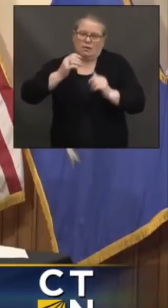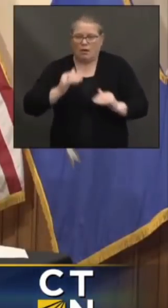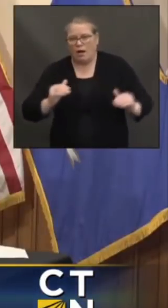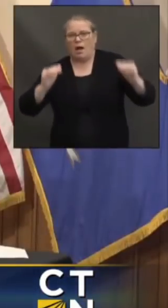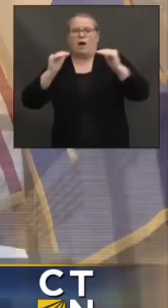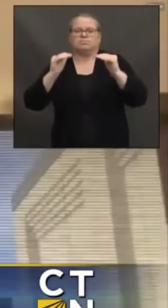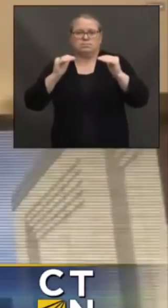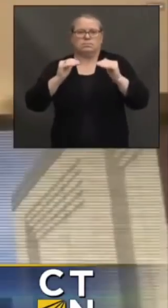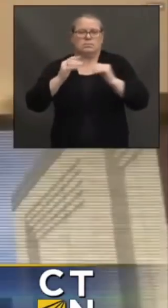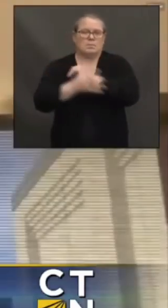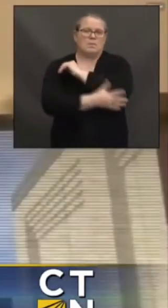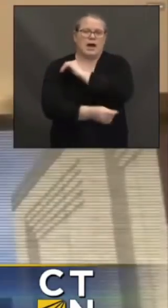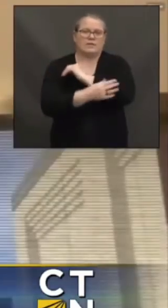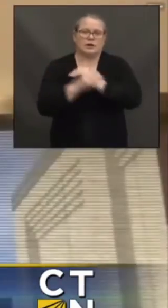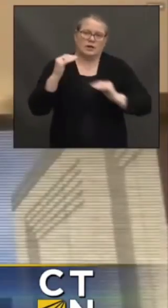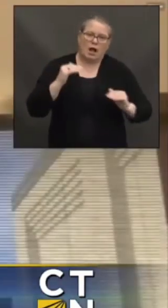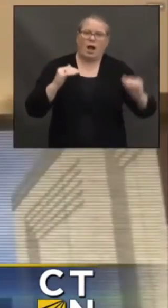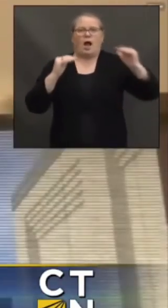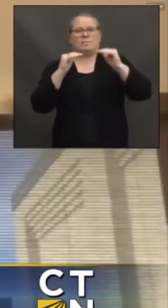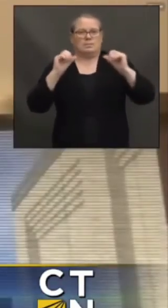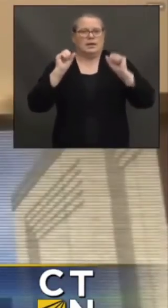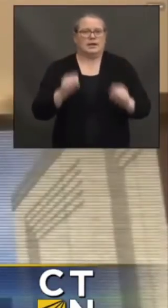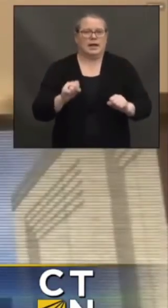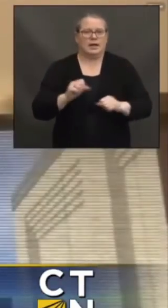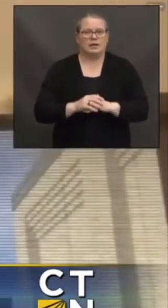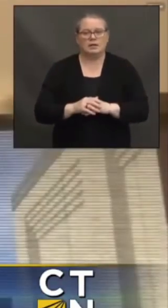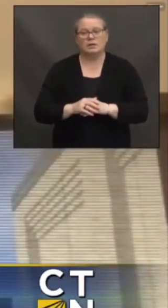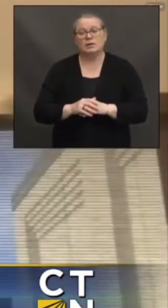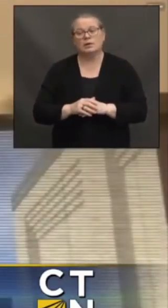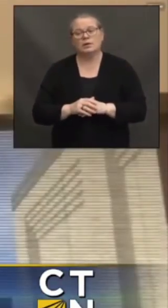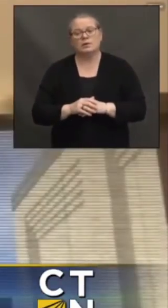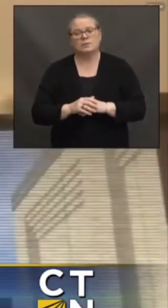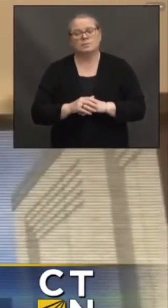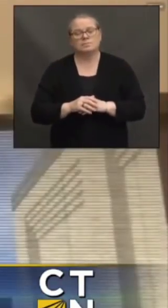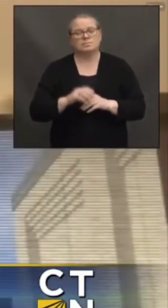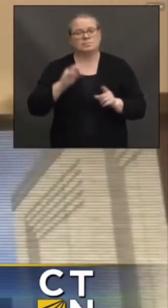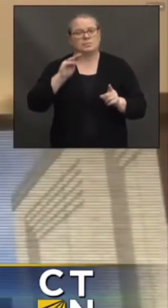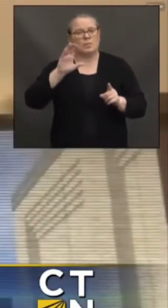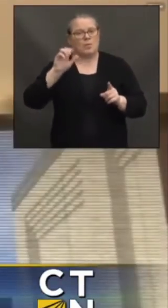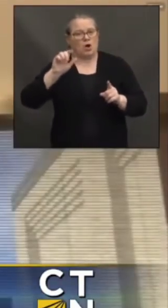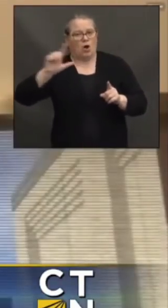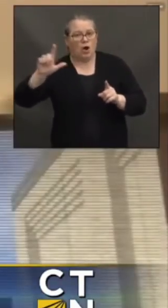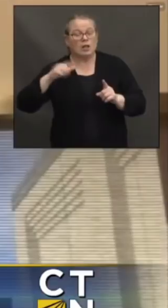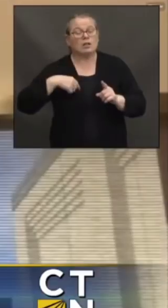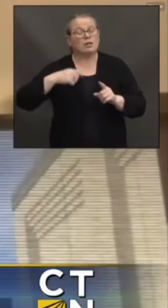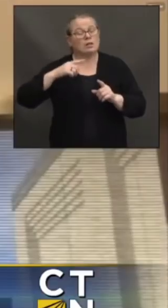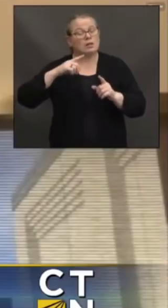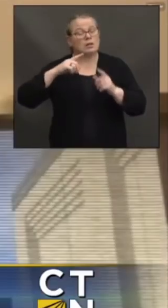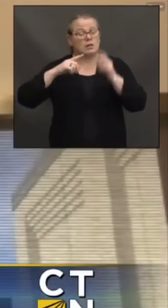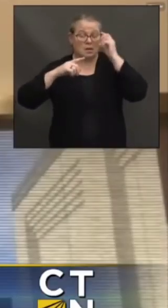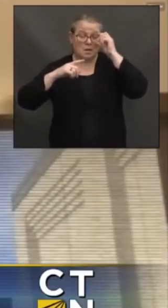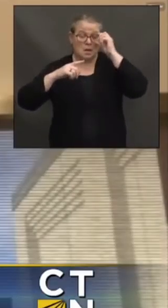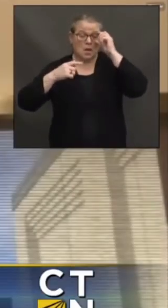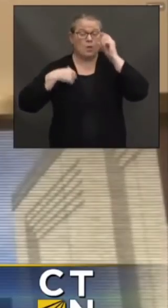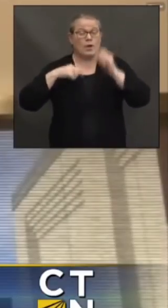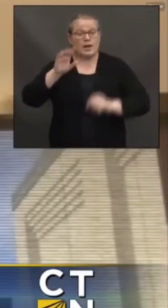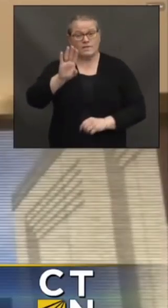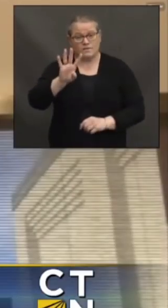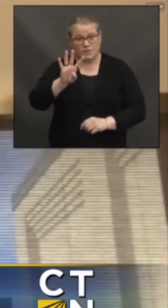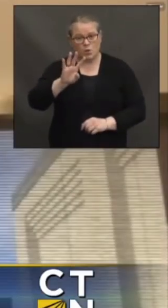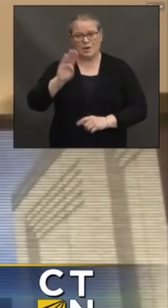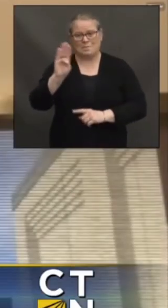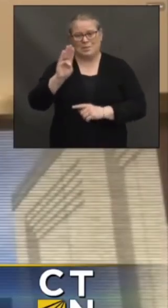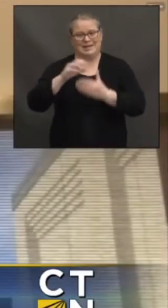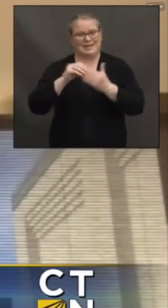a couple other things that I point out. Number one, we had a $4 billion budget deficit and the governor did not choose to close that entire